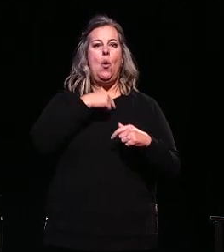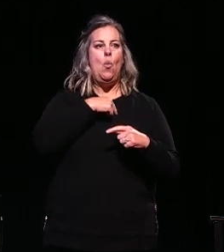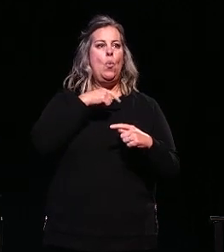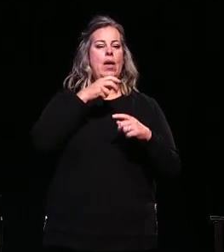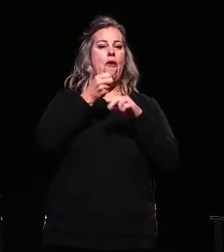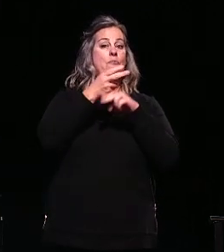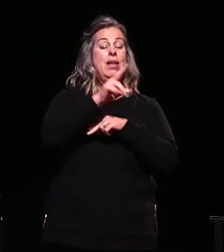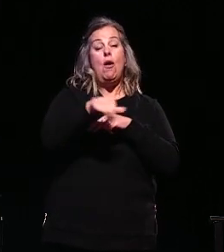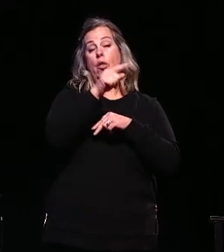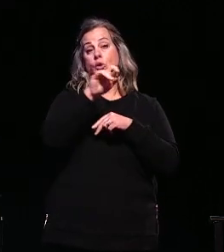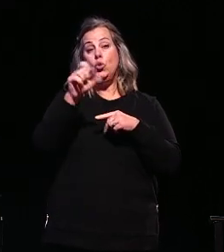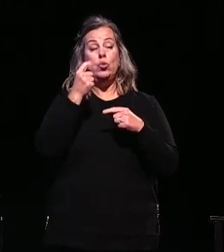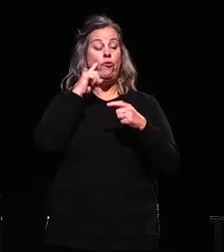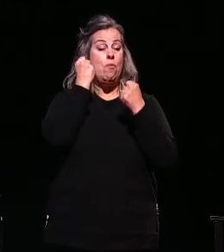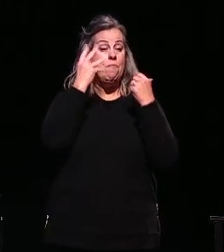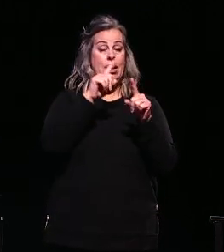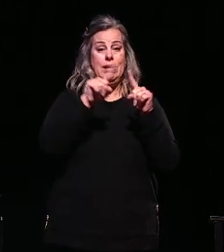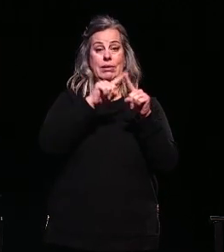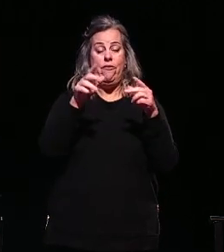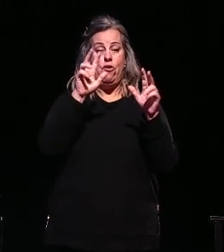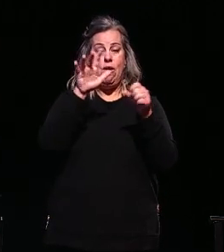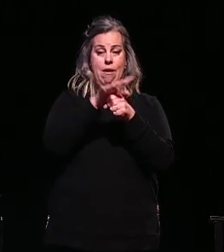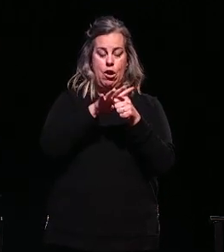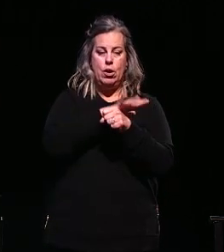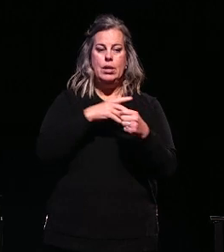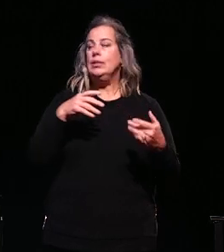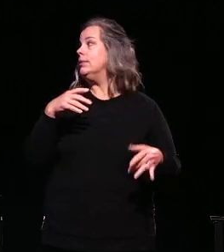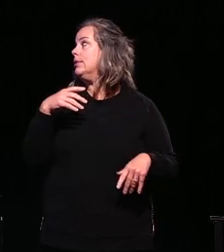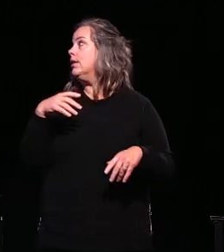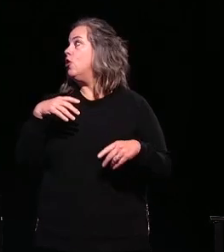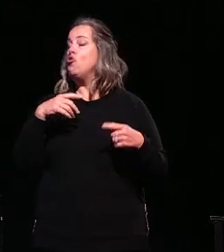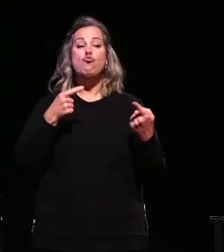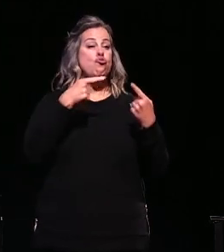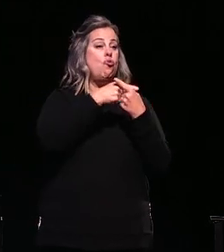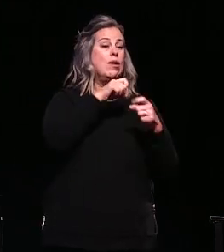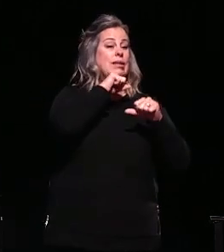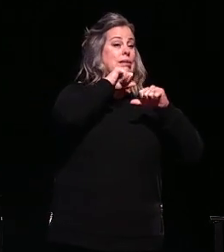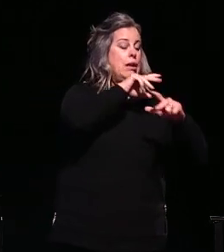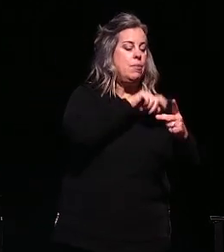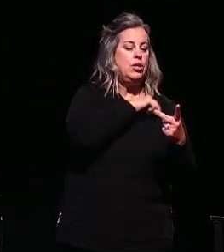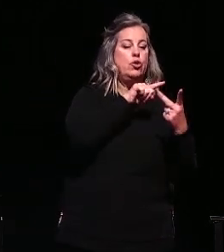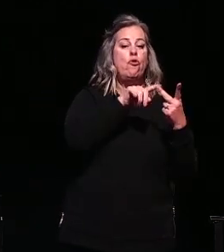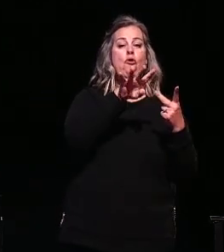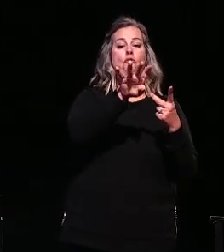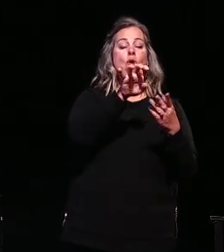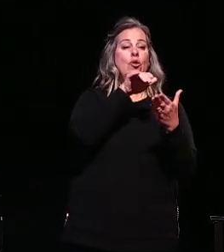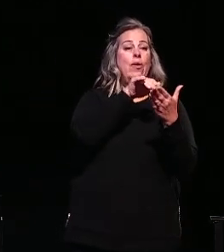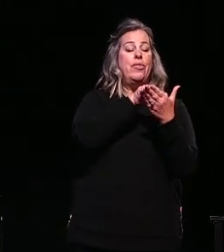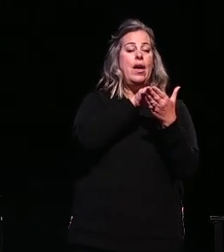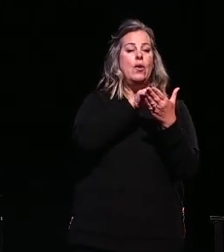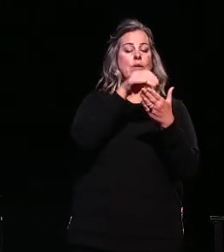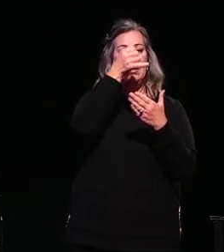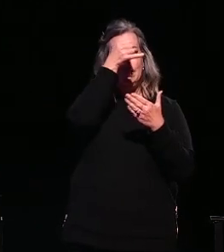areas. We eliminate cross-contamination and that reduces mastitis cases. 450,000 dairy cows are unnecessarily